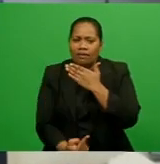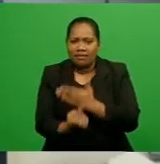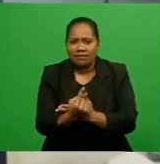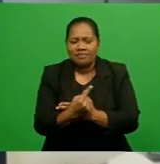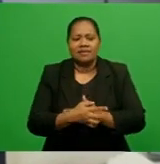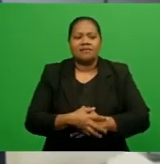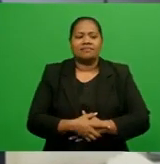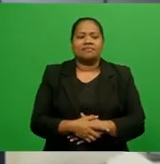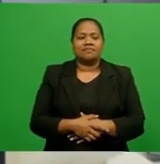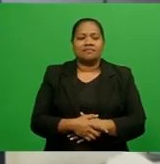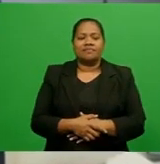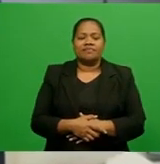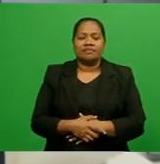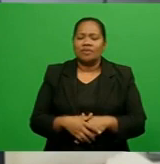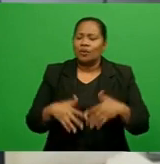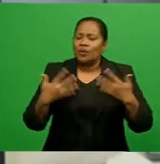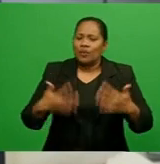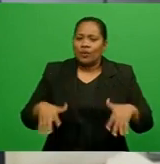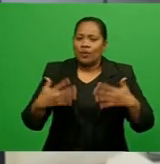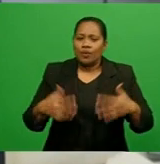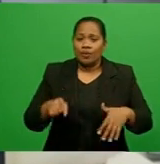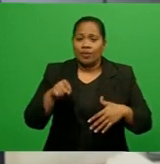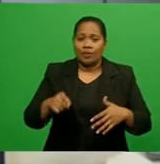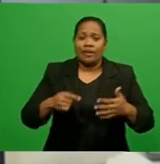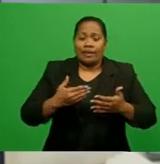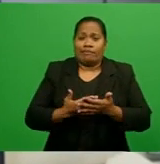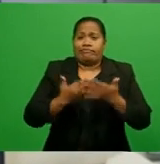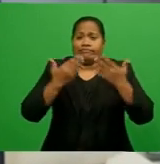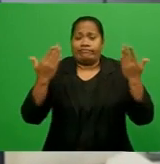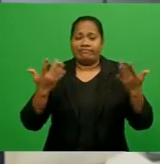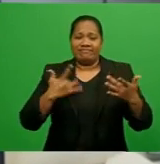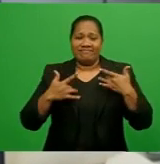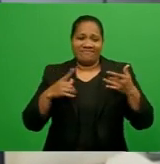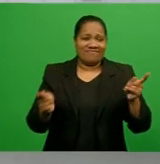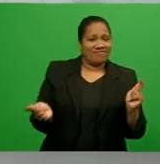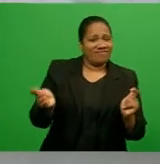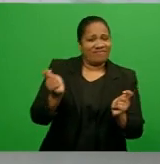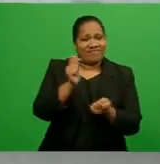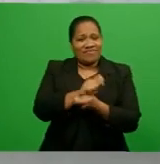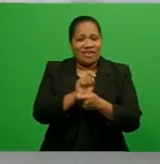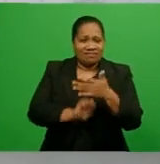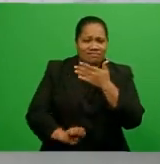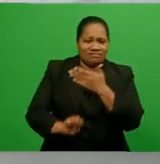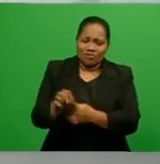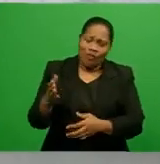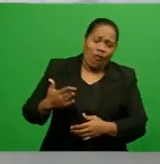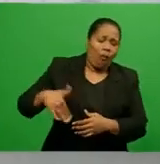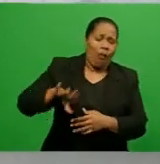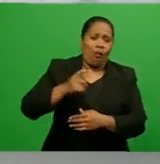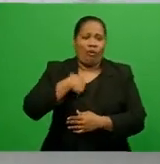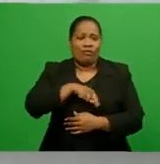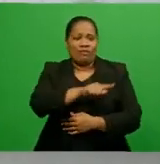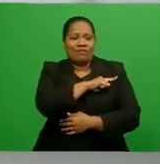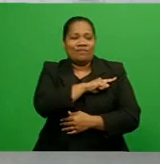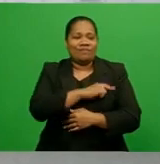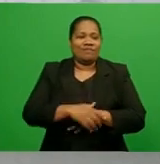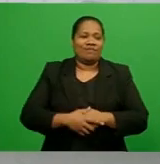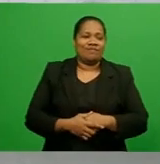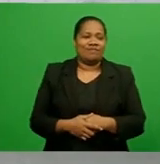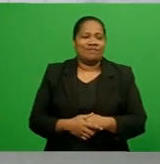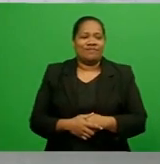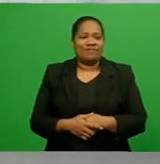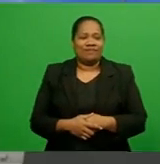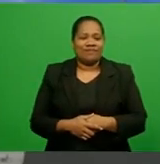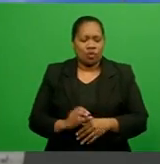It was a big, life-changing event for all of us. The Fiji FH chief executive confirms they will